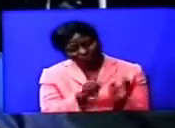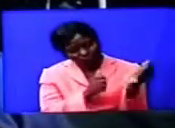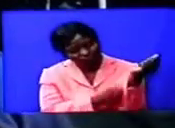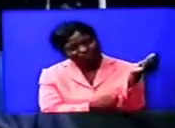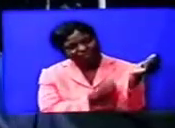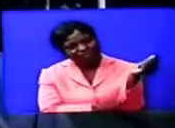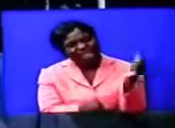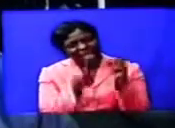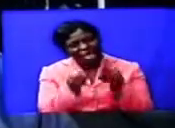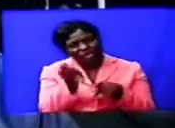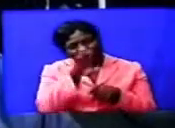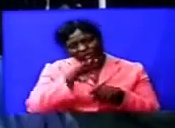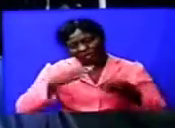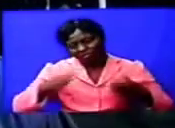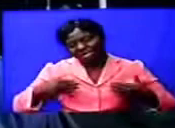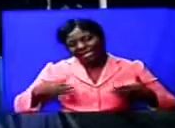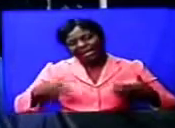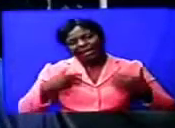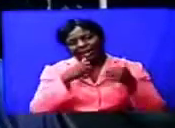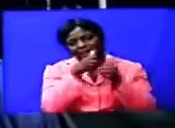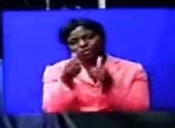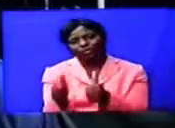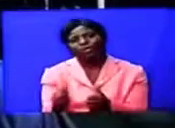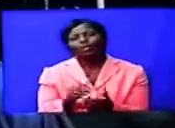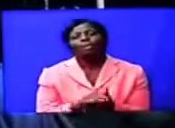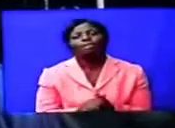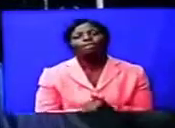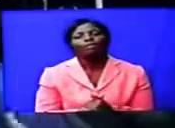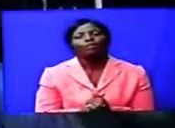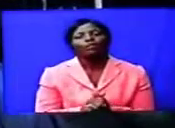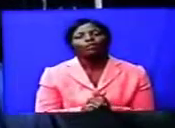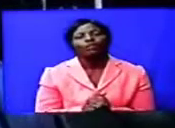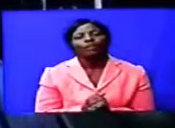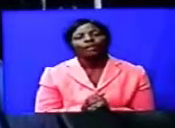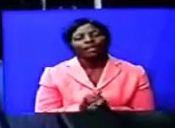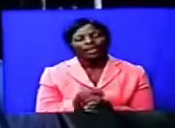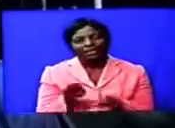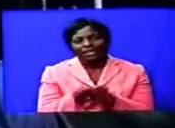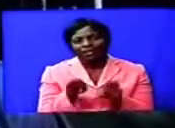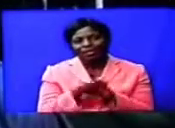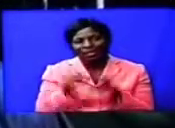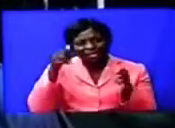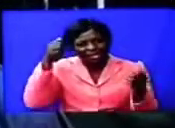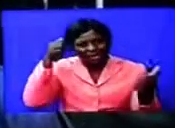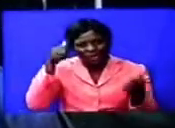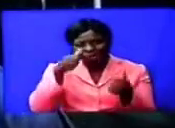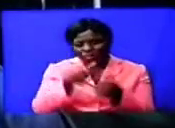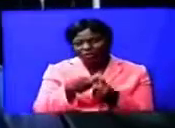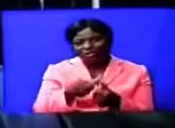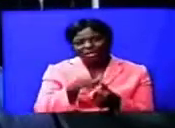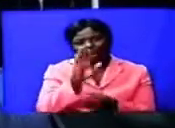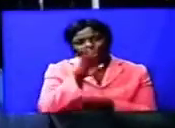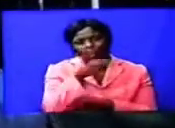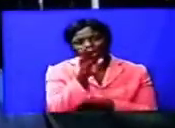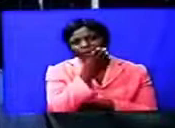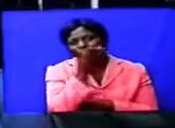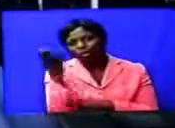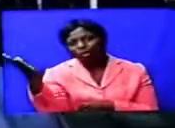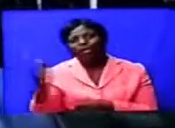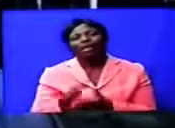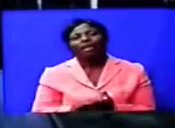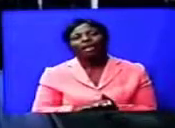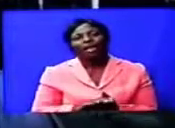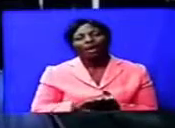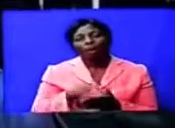So it's a very rare quality, and I was really drawn by that, and it reminds me of certain artists in West Africa, like Bubakar